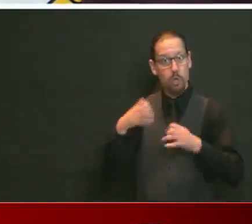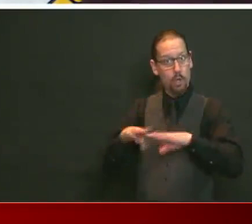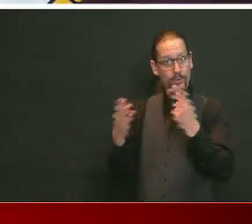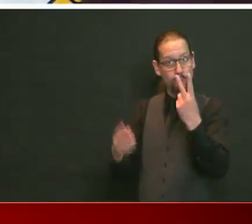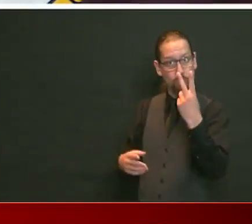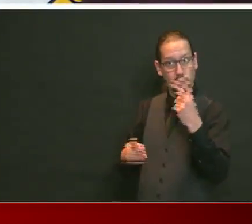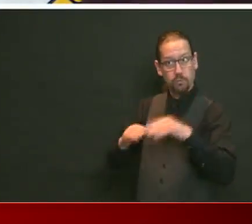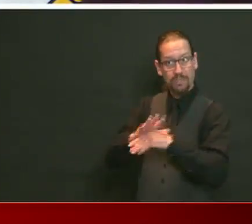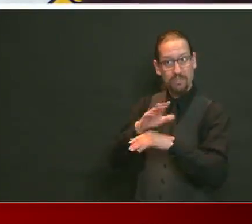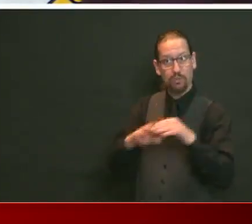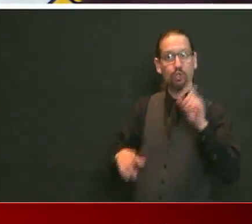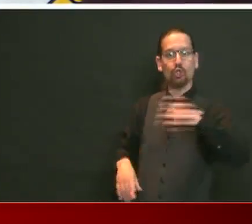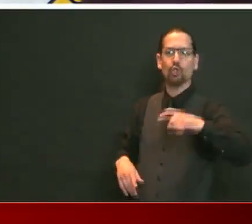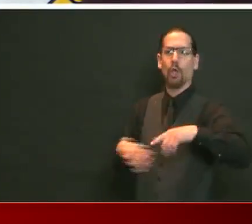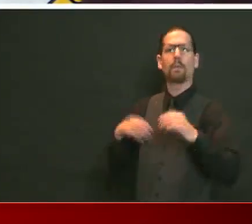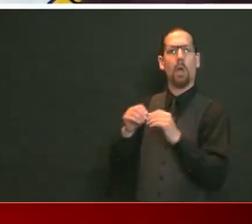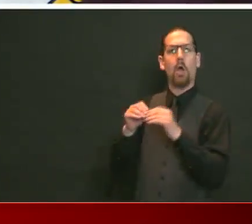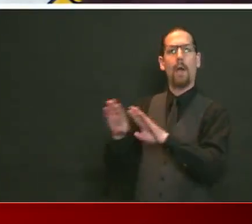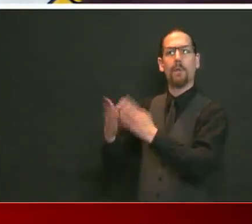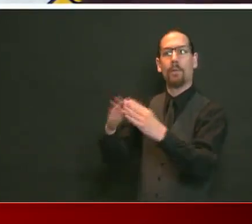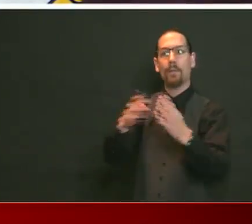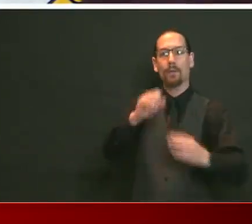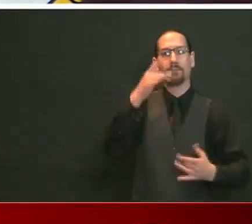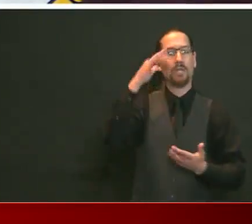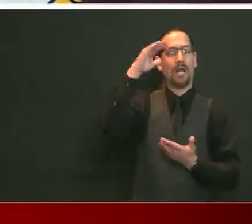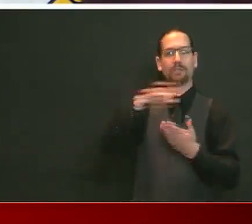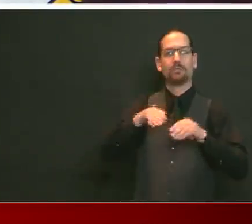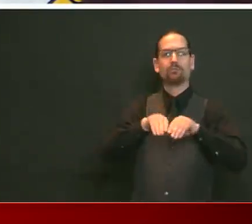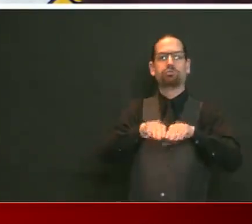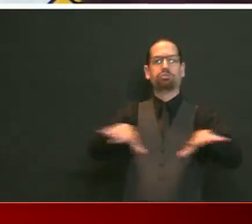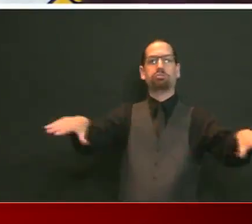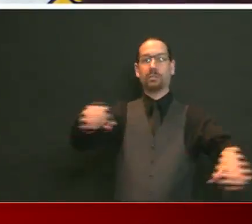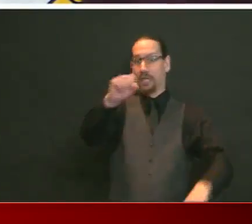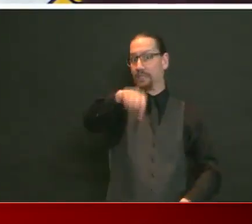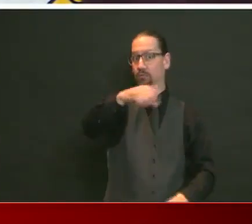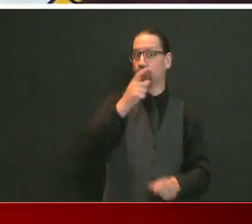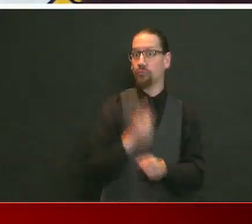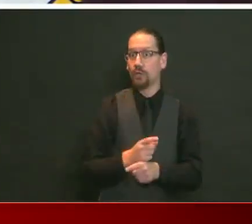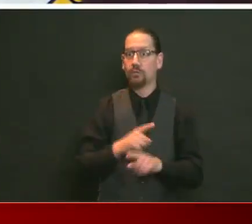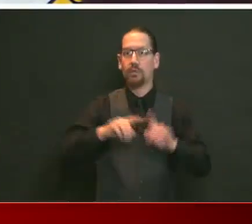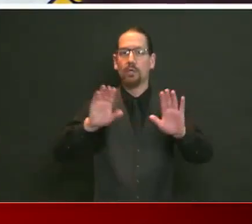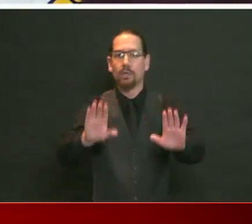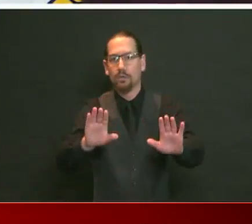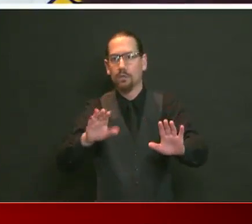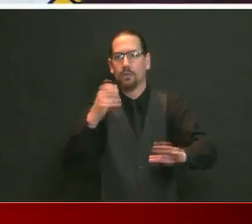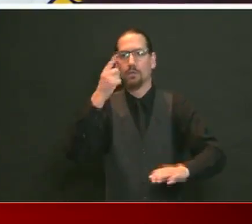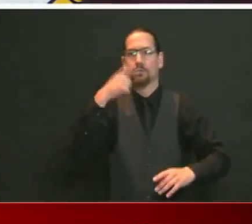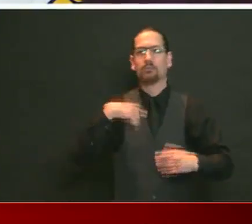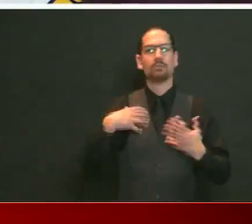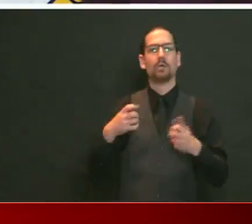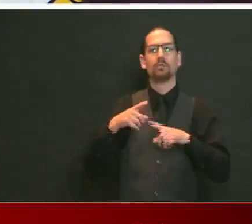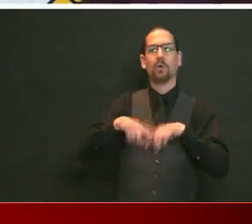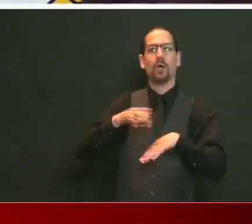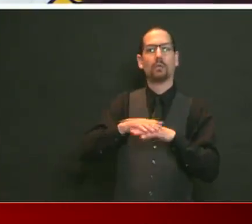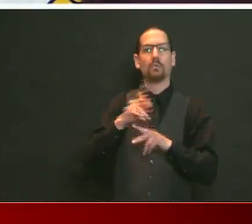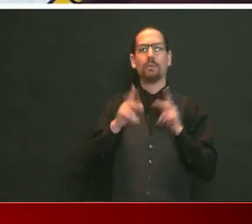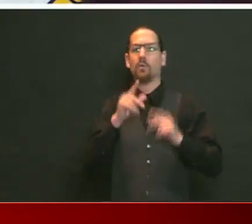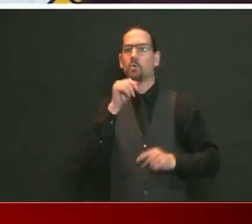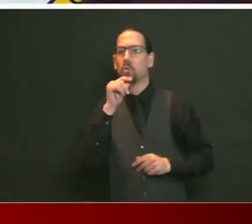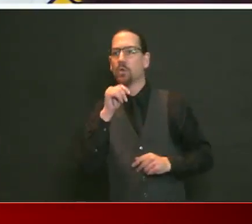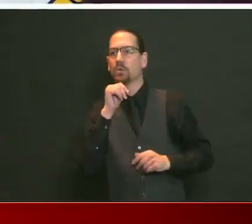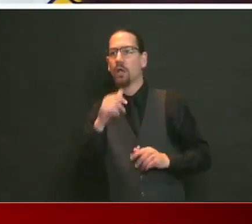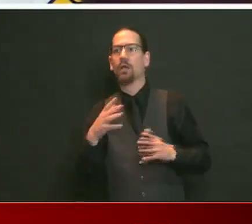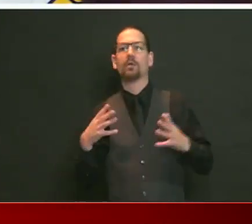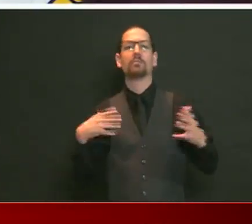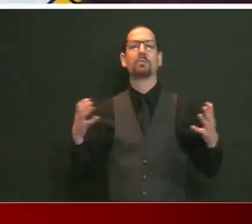there's no easy answers. That's exactly a potential risk. Again, I'm relying in my faith in Rhode Islanders not to crowd. Some